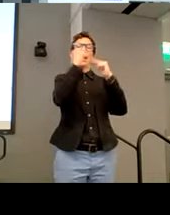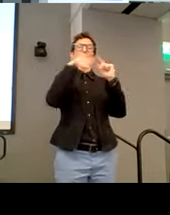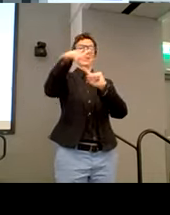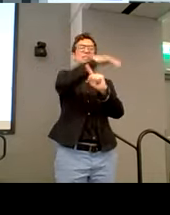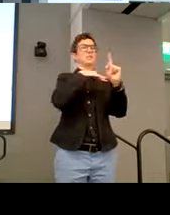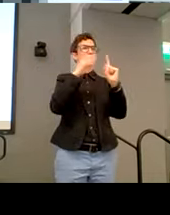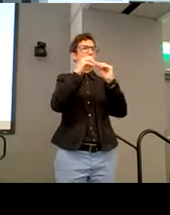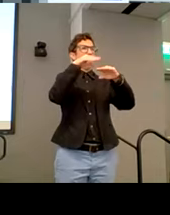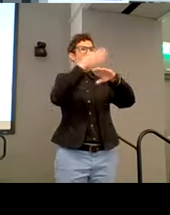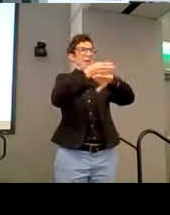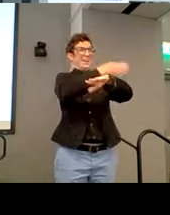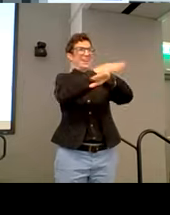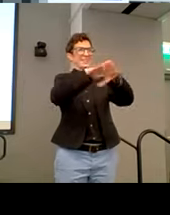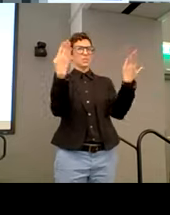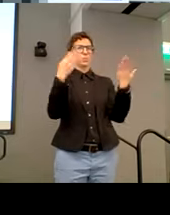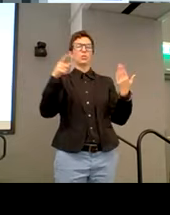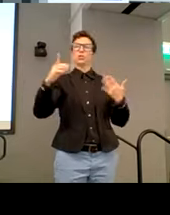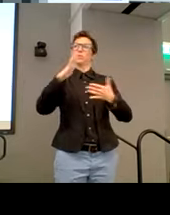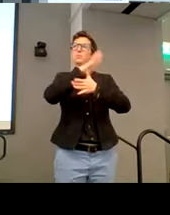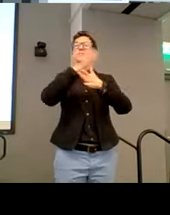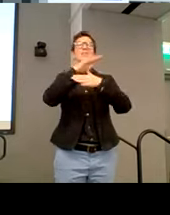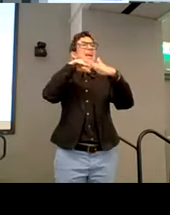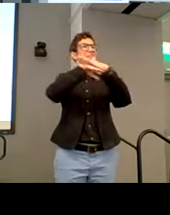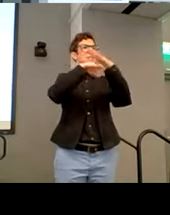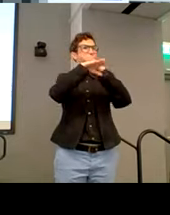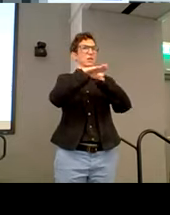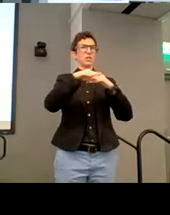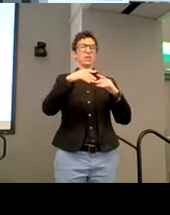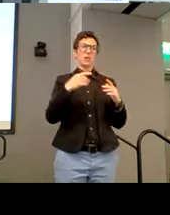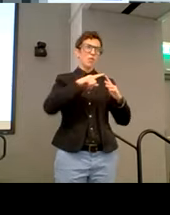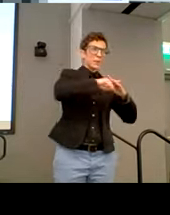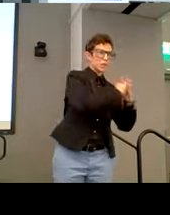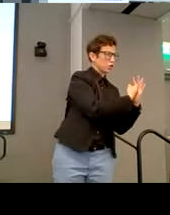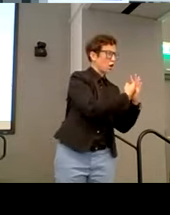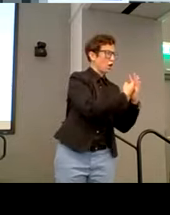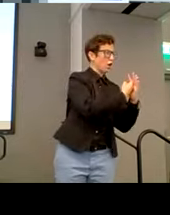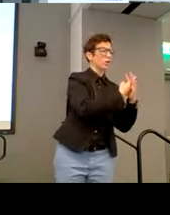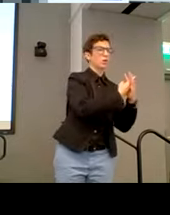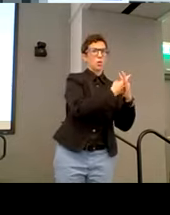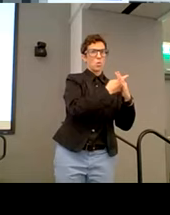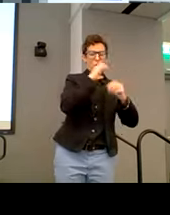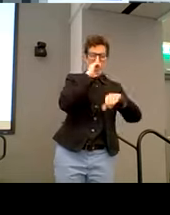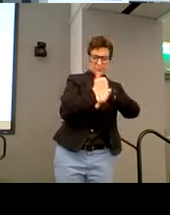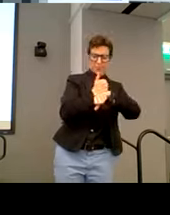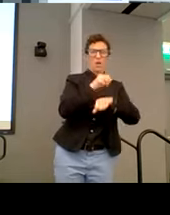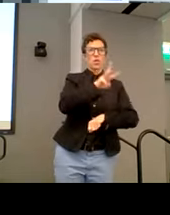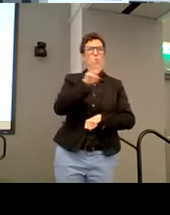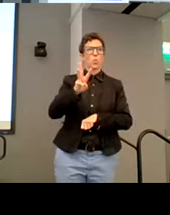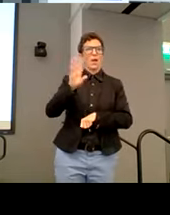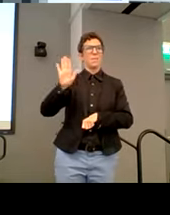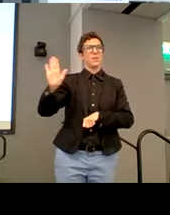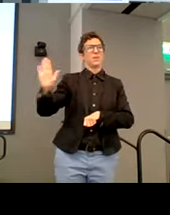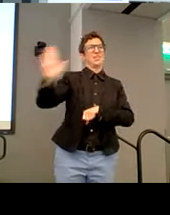Sarah insisted on prioritizing accessibility from the start when laying at the Commonwealth's web foundation.